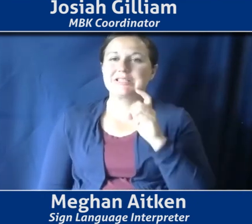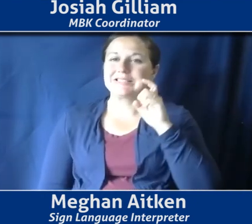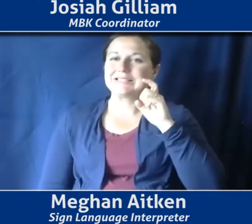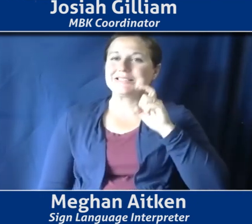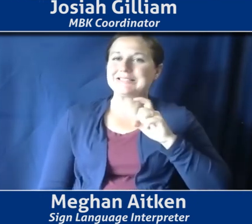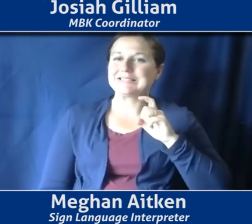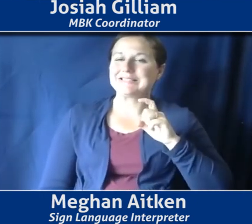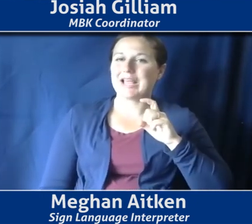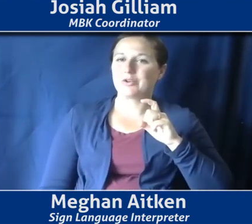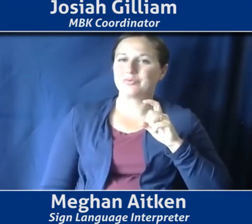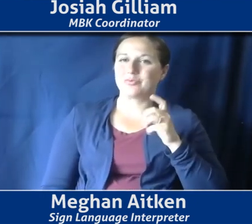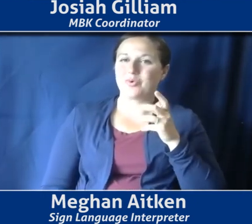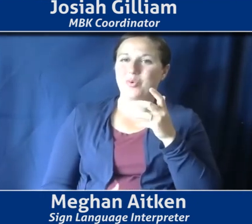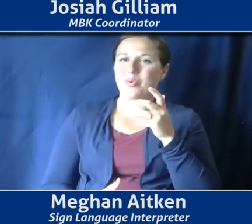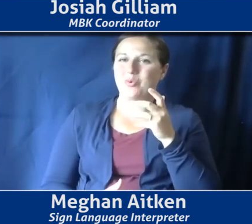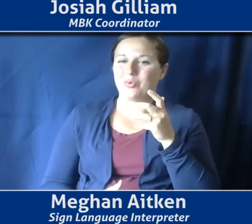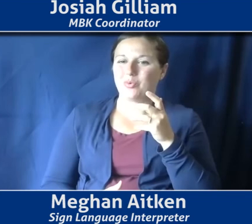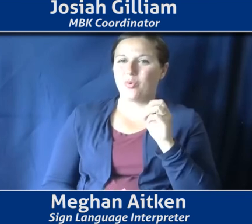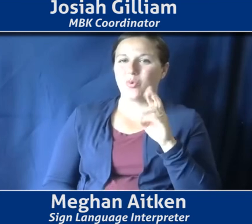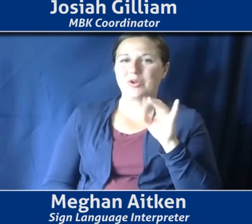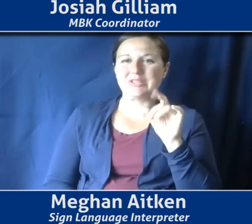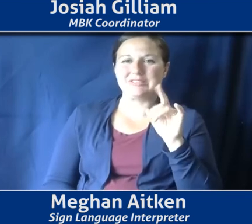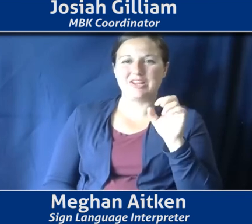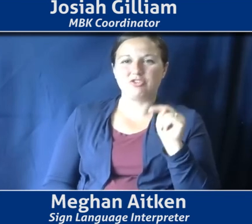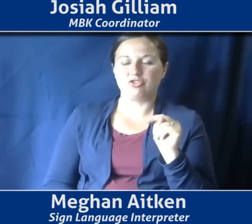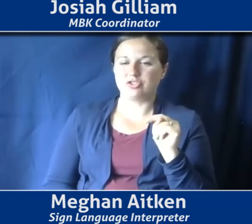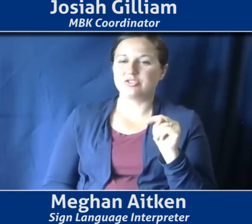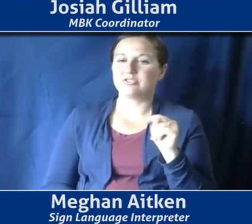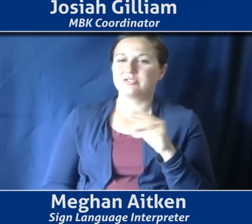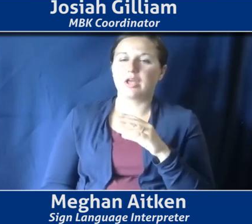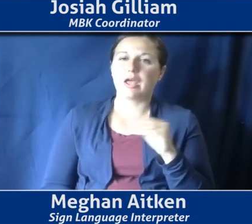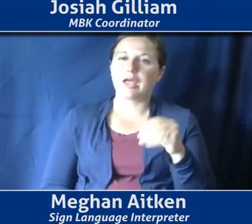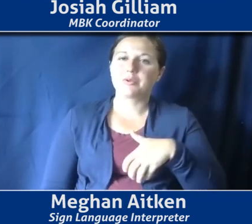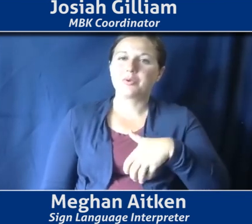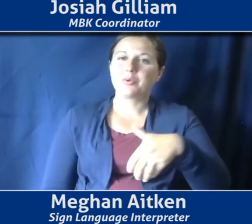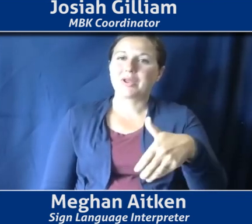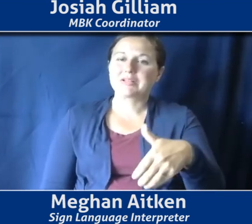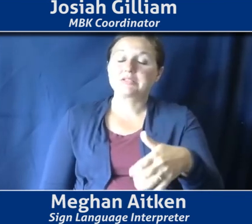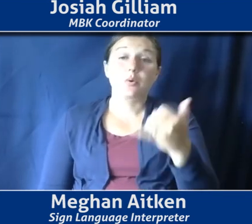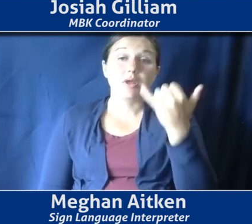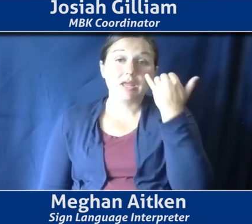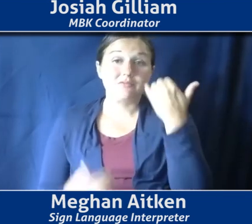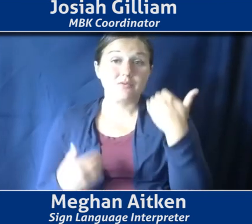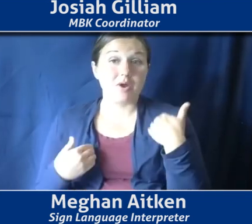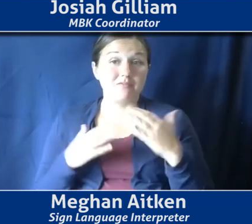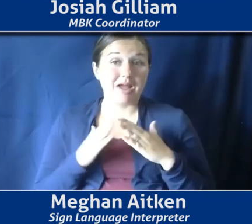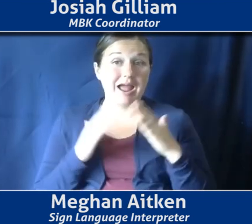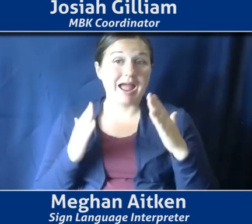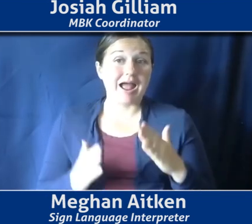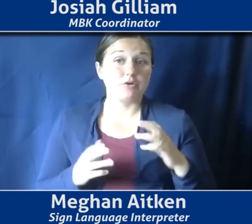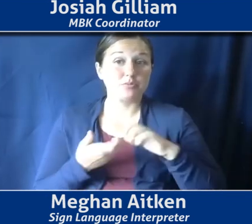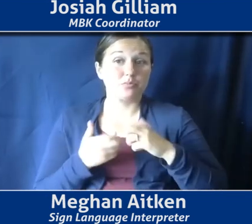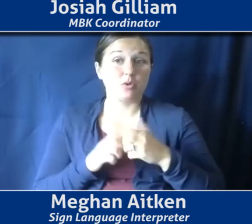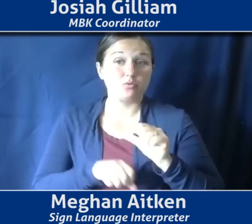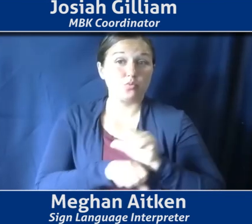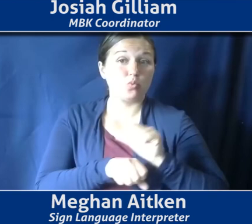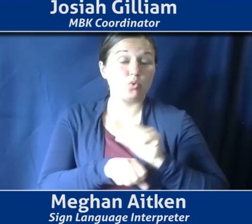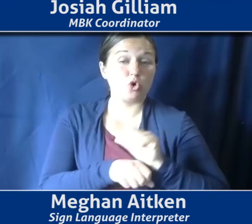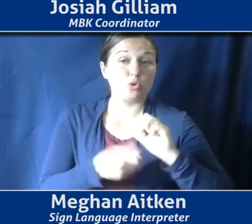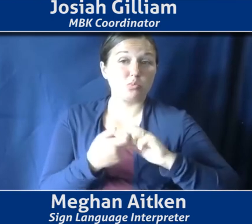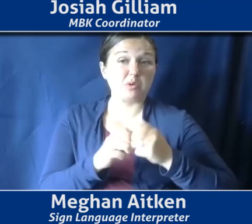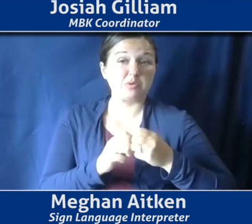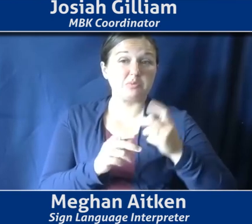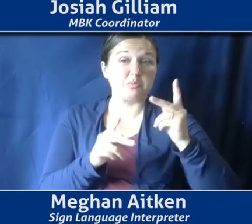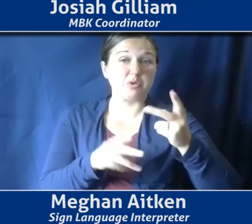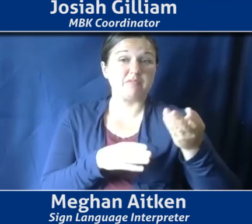those are things that if you have housing, um, public accommodations, employment concerns, someone fires you because of your gender identity,